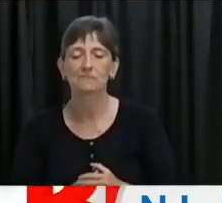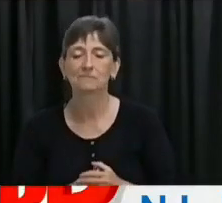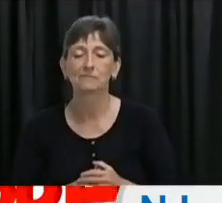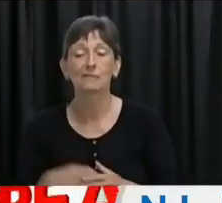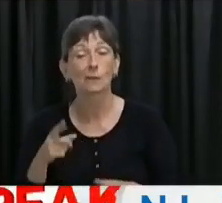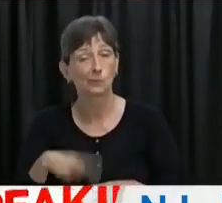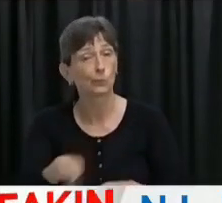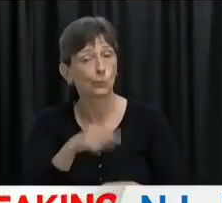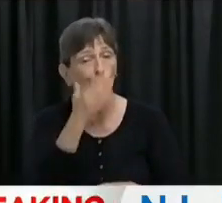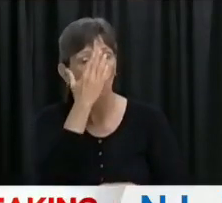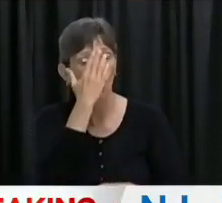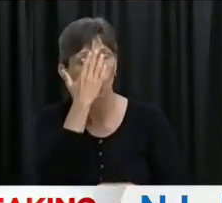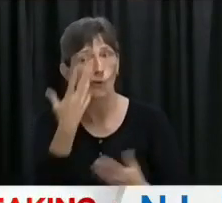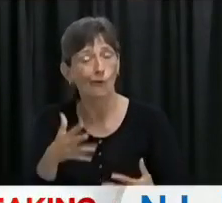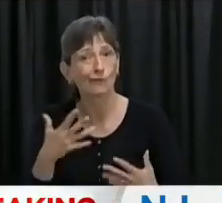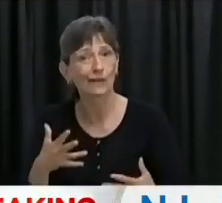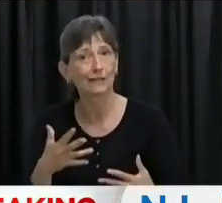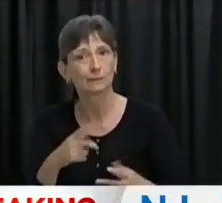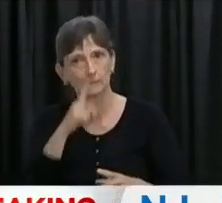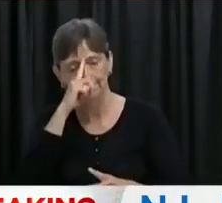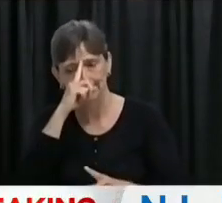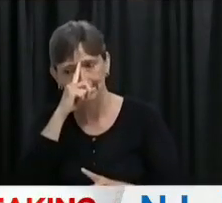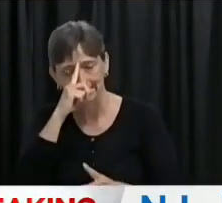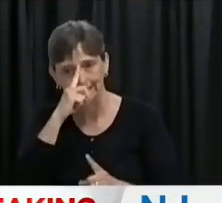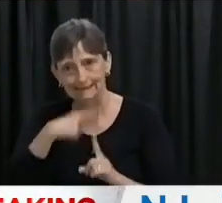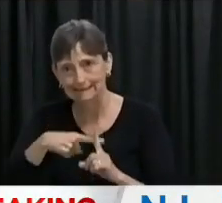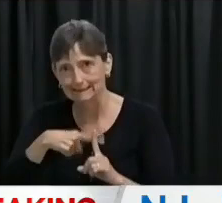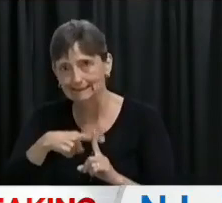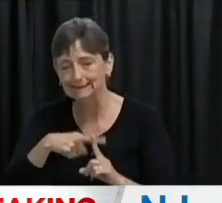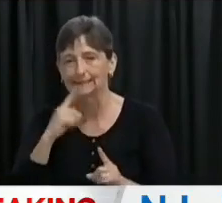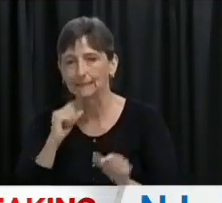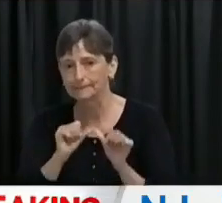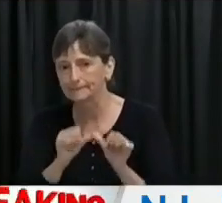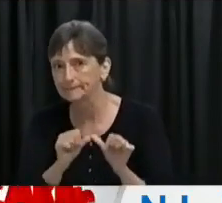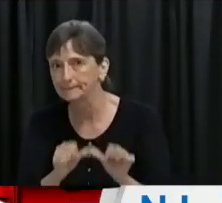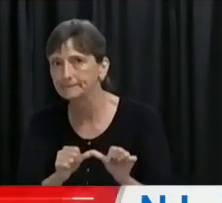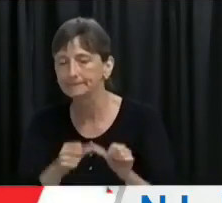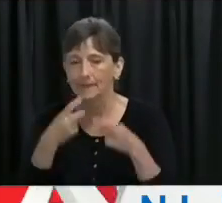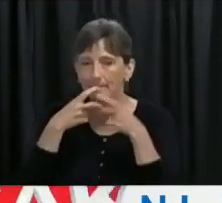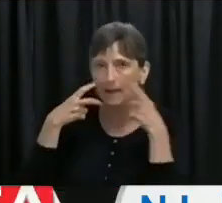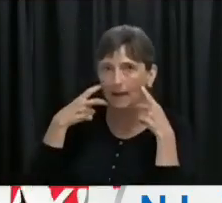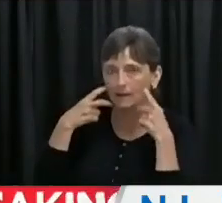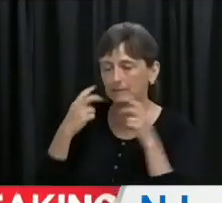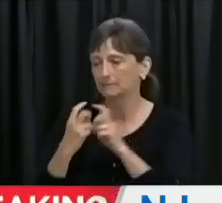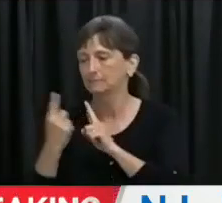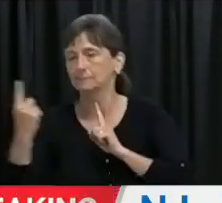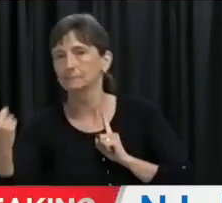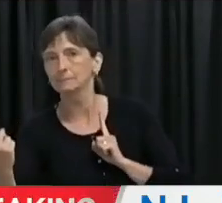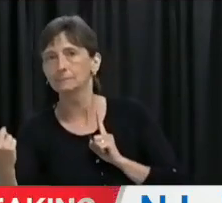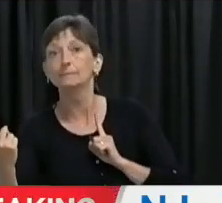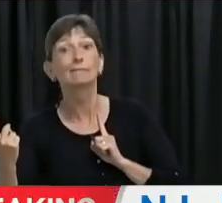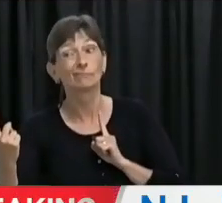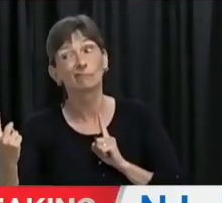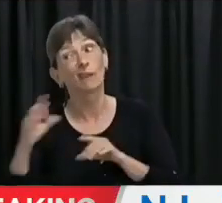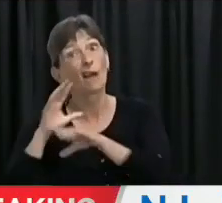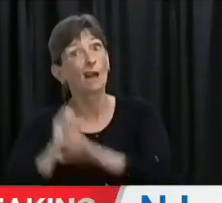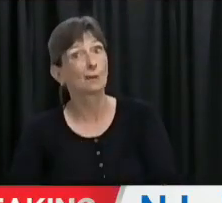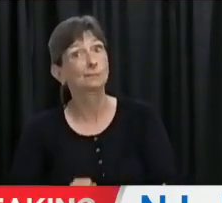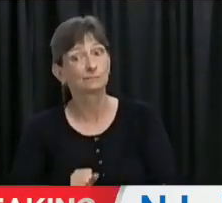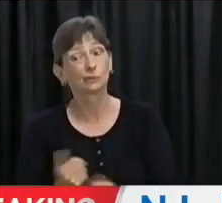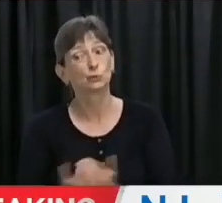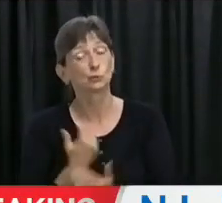order to be successful, we must remain vigilant. Things like wearing a mask and practicing physical distancing is our new normal.